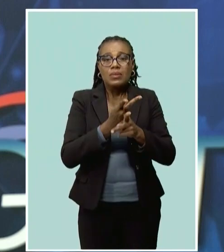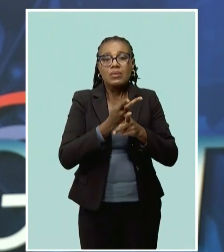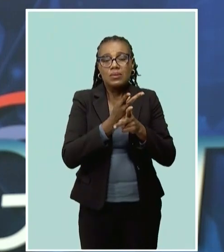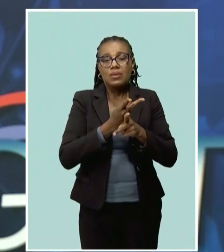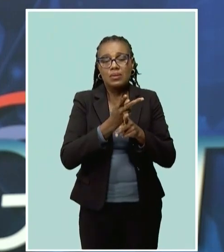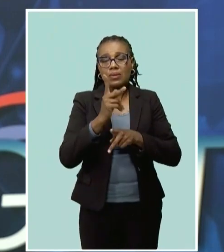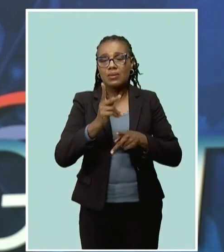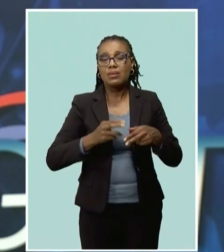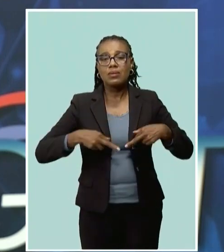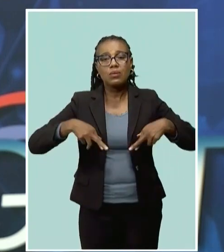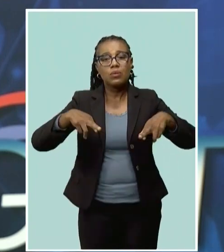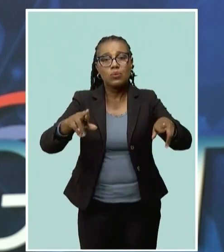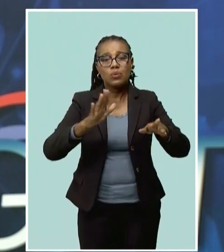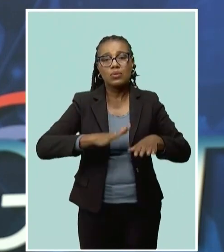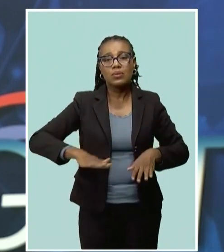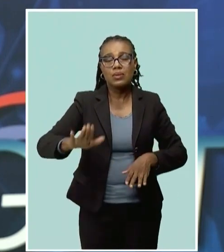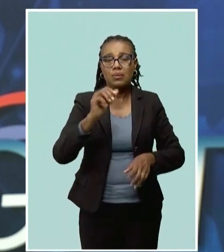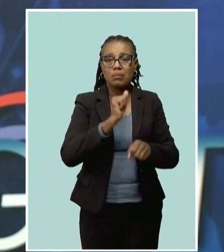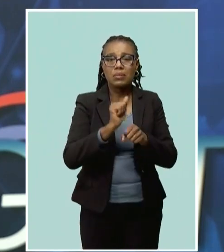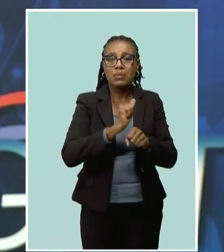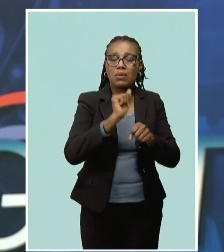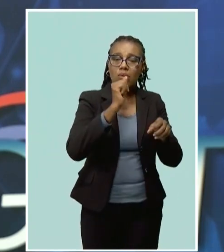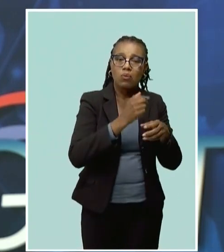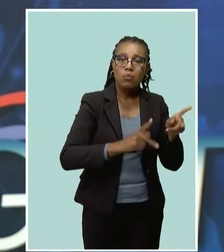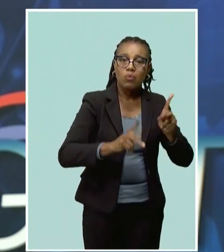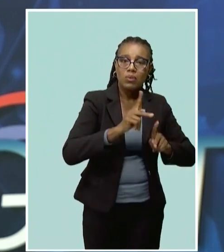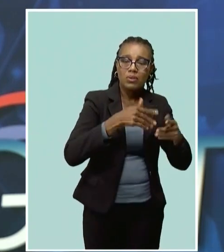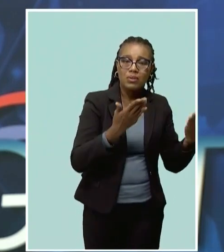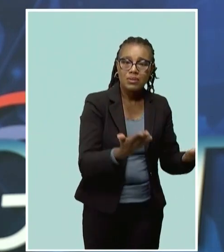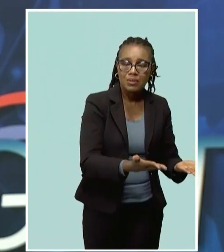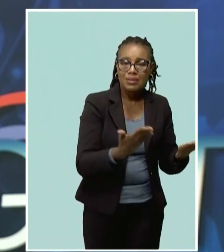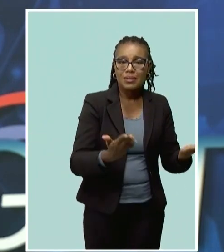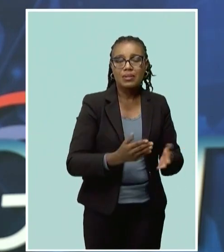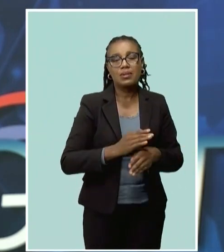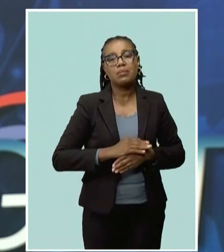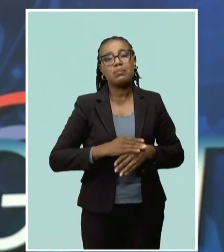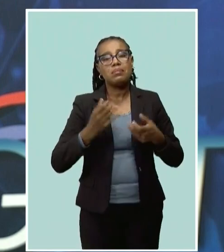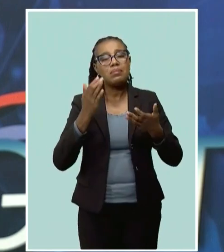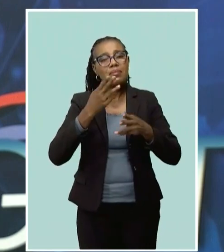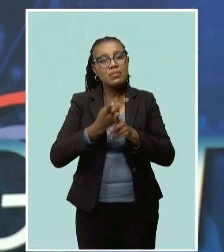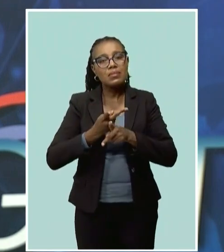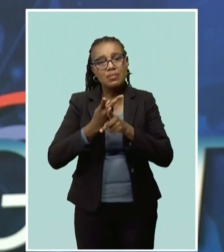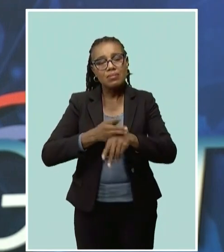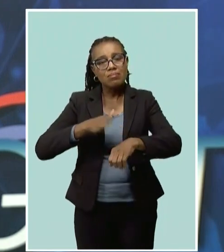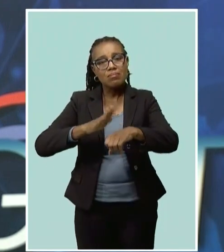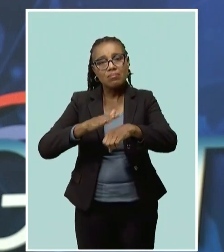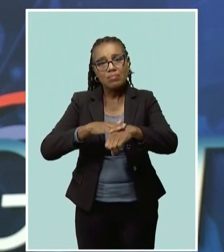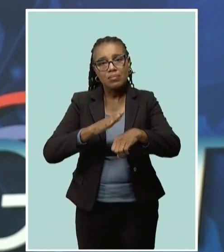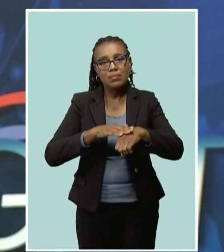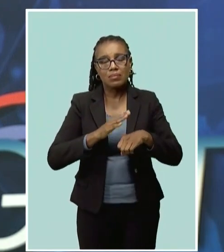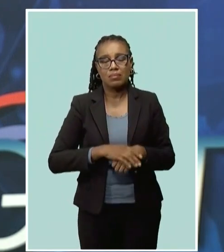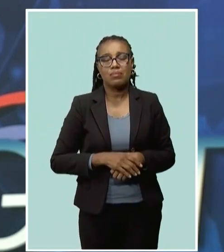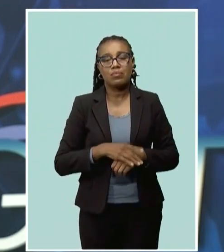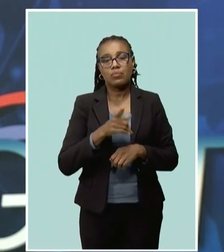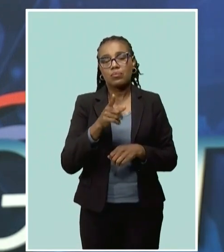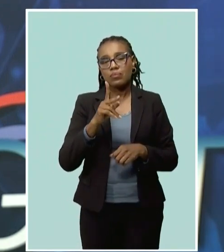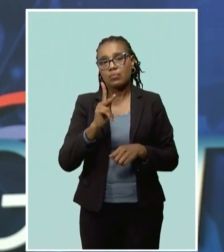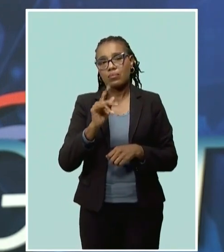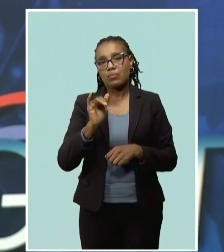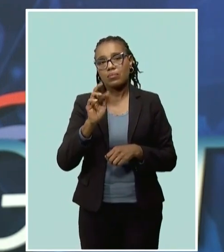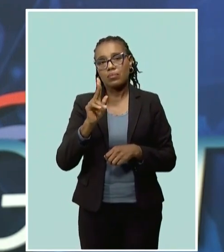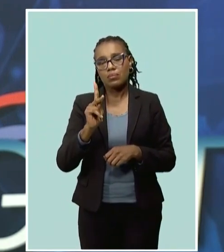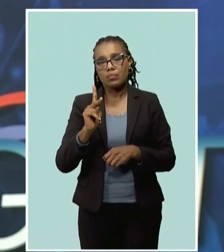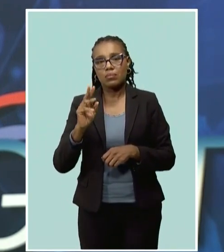roadworks and maintenance. Officer in charge of road markings in the Ministry of Transport, Works and Water Resources, Kirk Marshall,